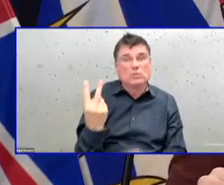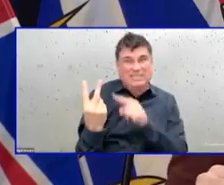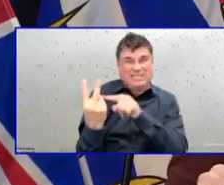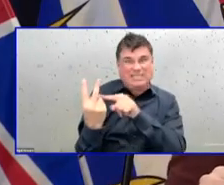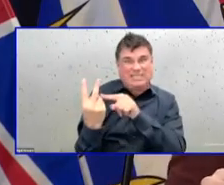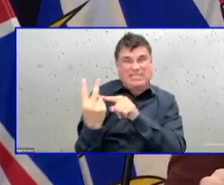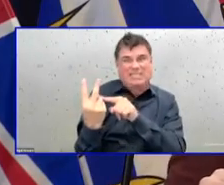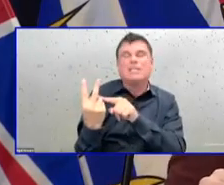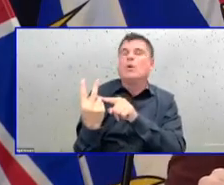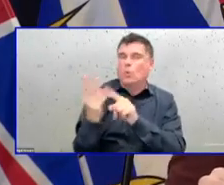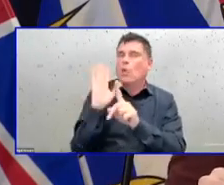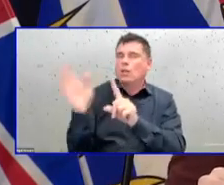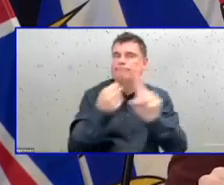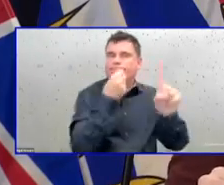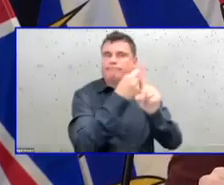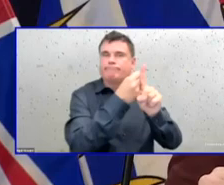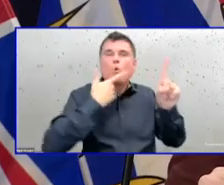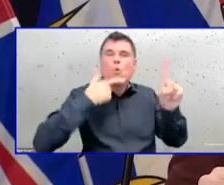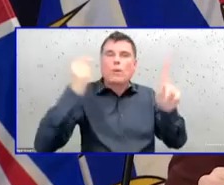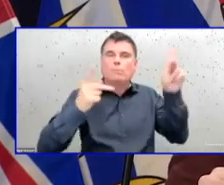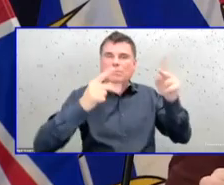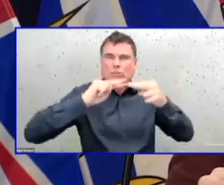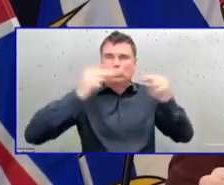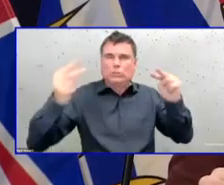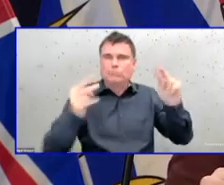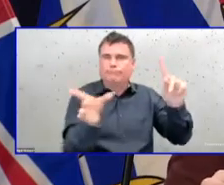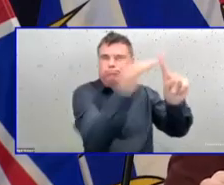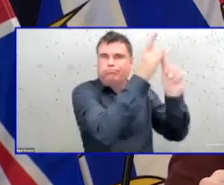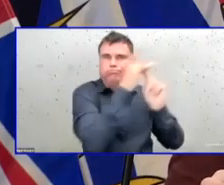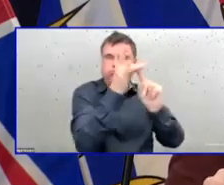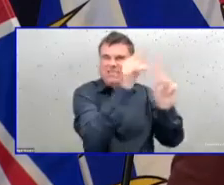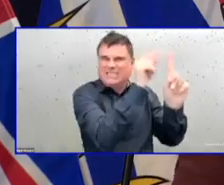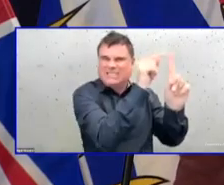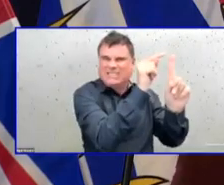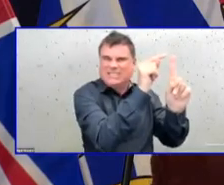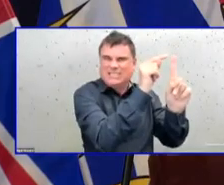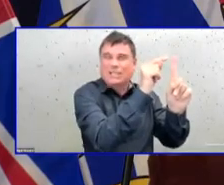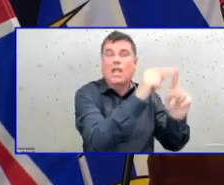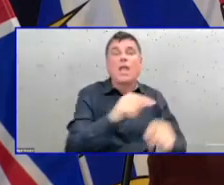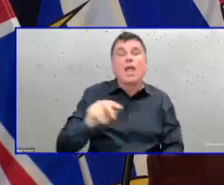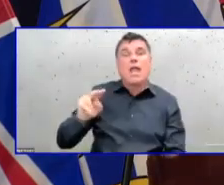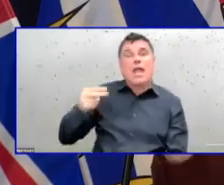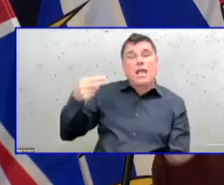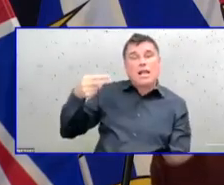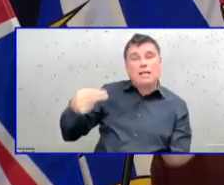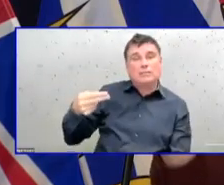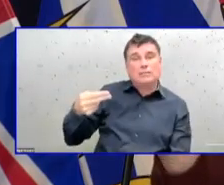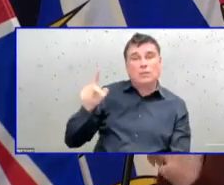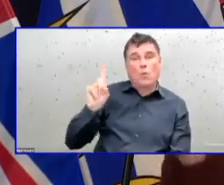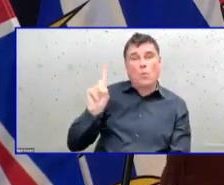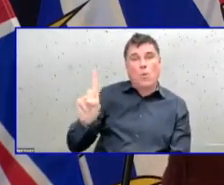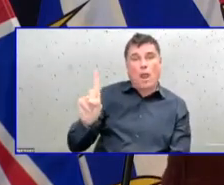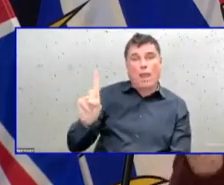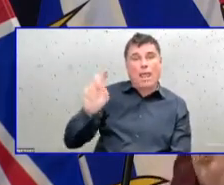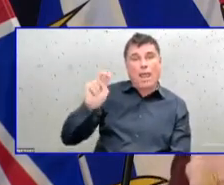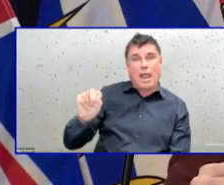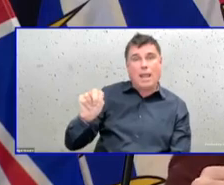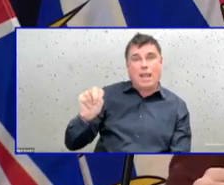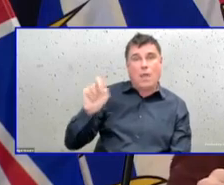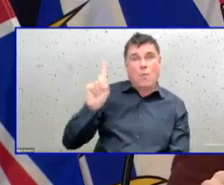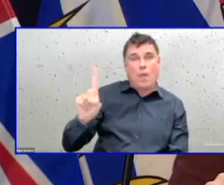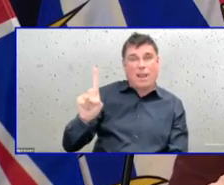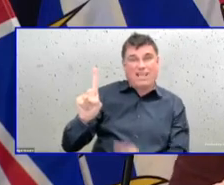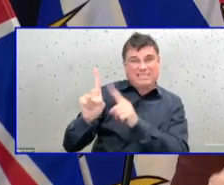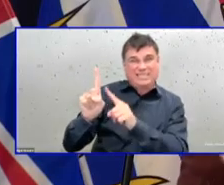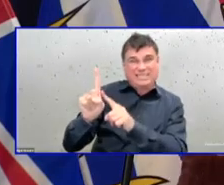H1N1 tend to cause illness in younger people. So it's too early to tell. We do know